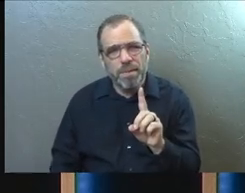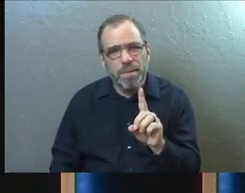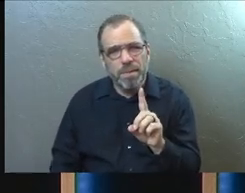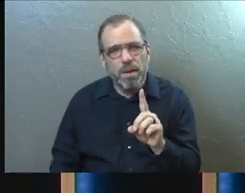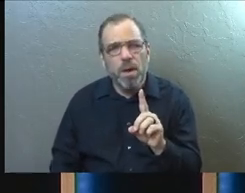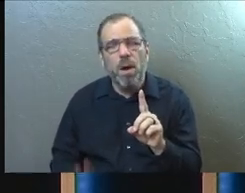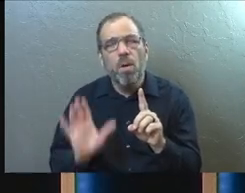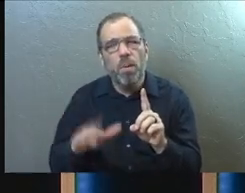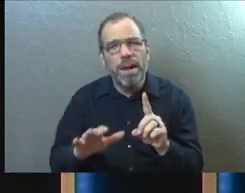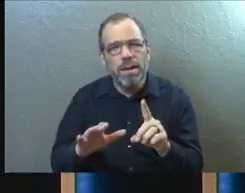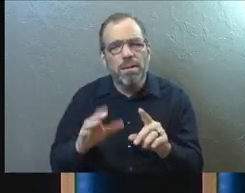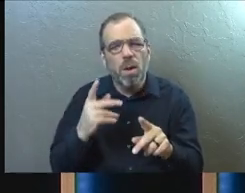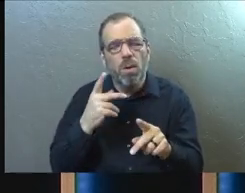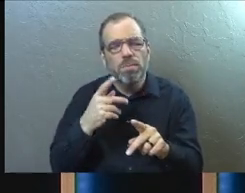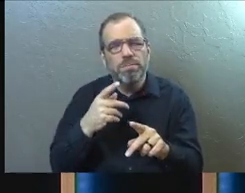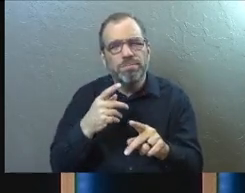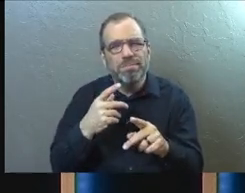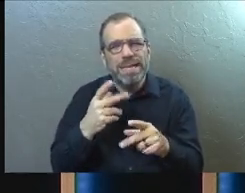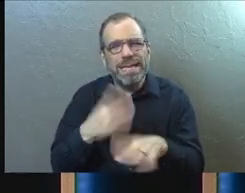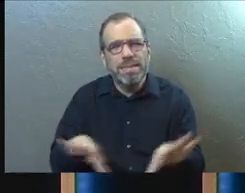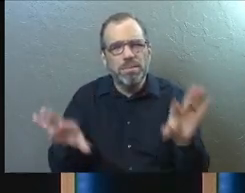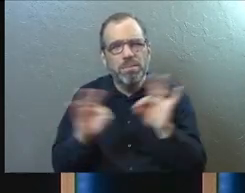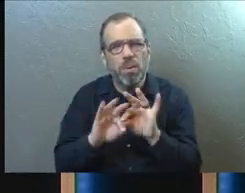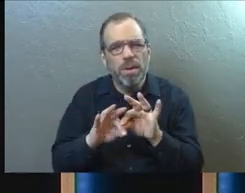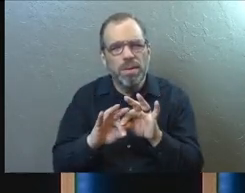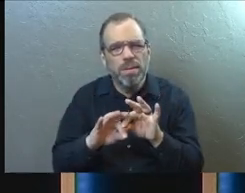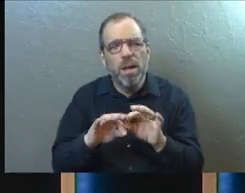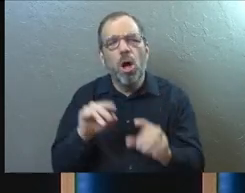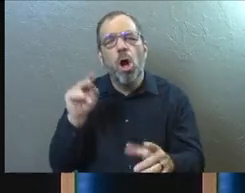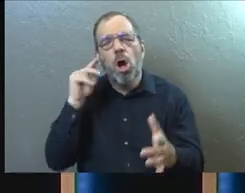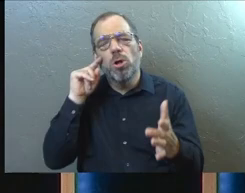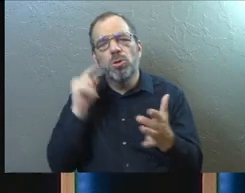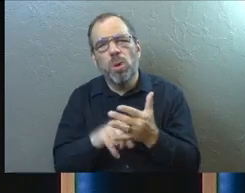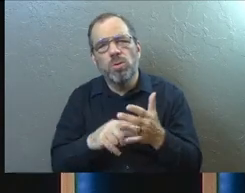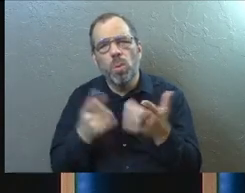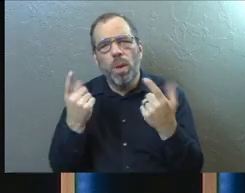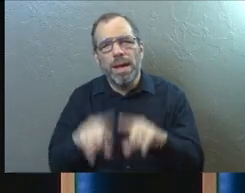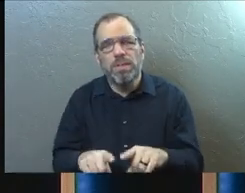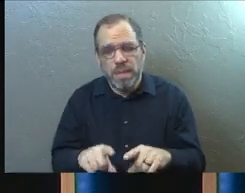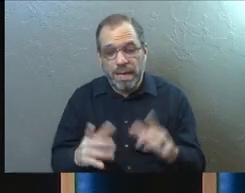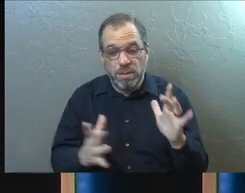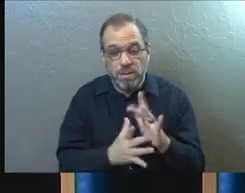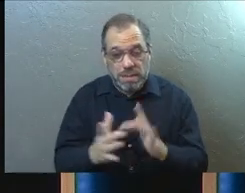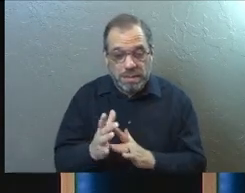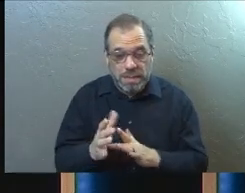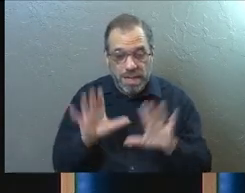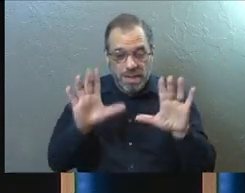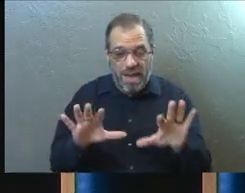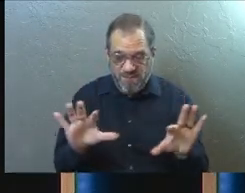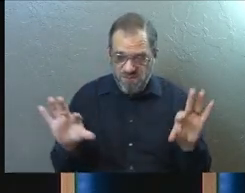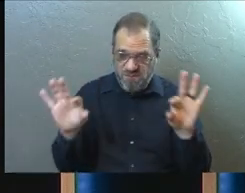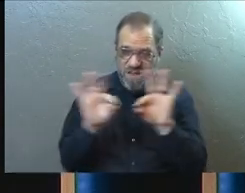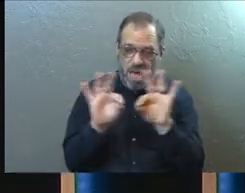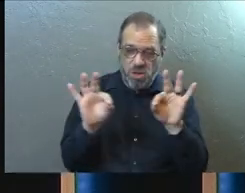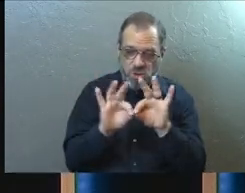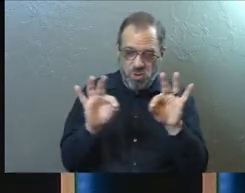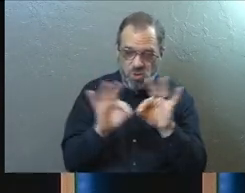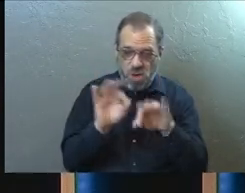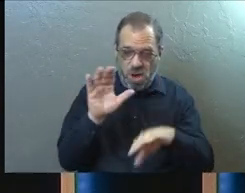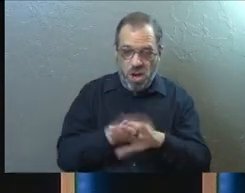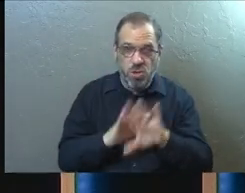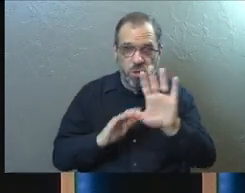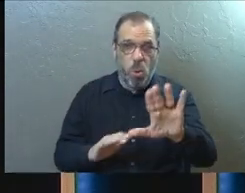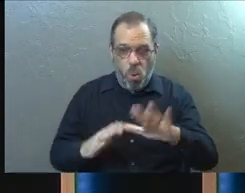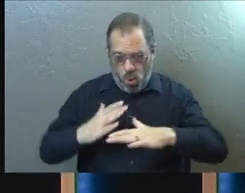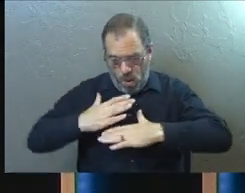what happens. It's a big deal. And as you follow Jesus, if you also realize that there's an incredible value and importance on